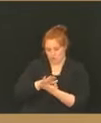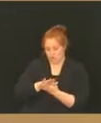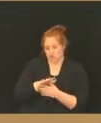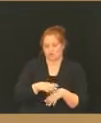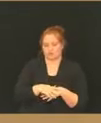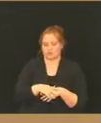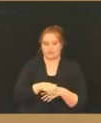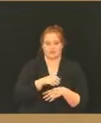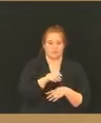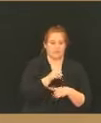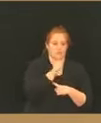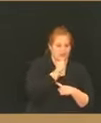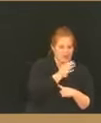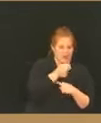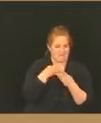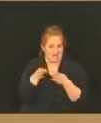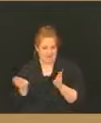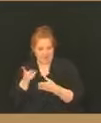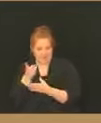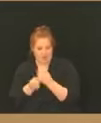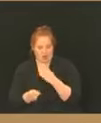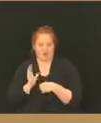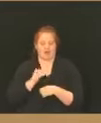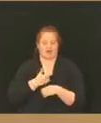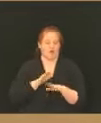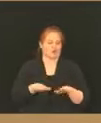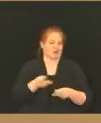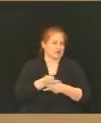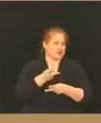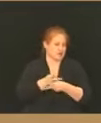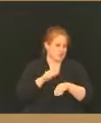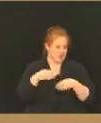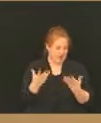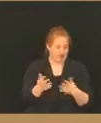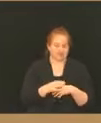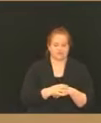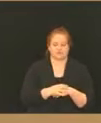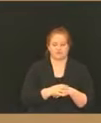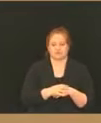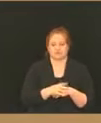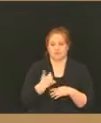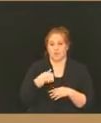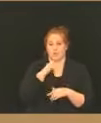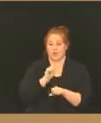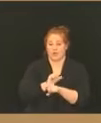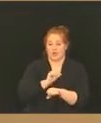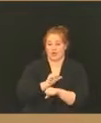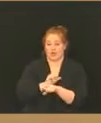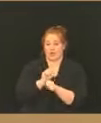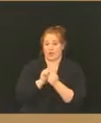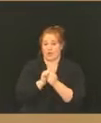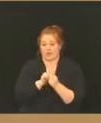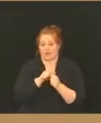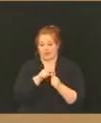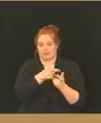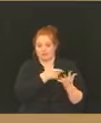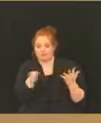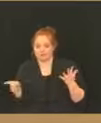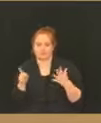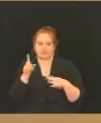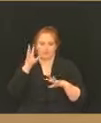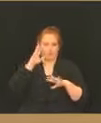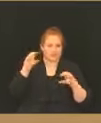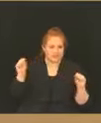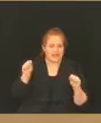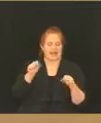both private and public, as well as our child care providers. And we've been working really extensively with all of these groups, the superintendents,